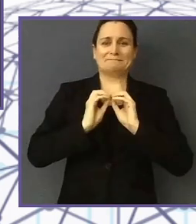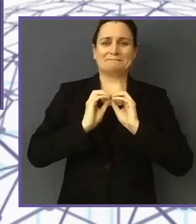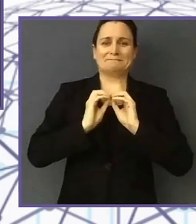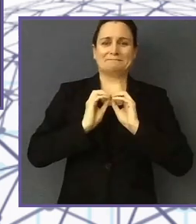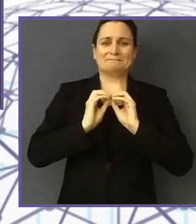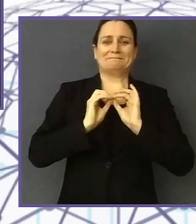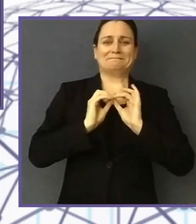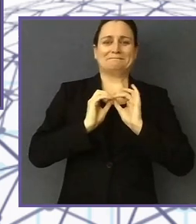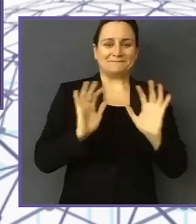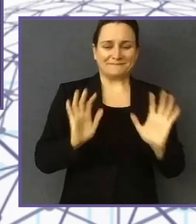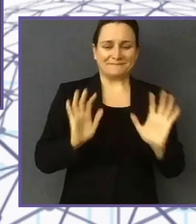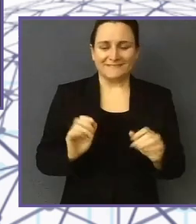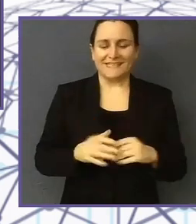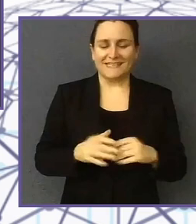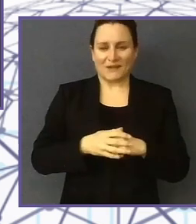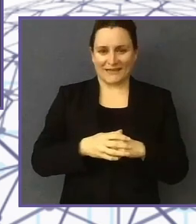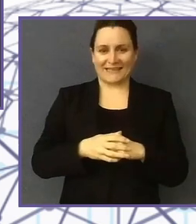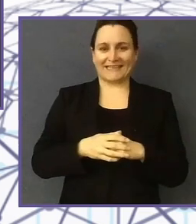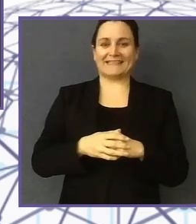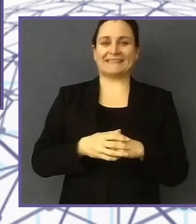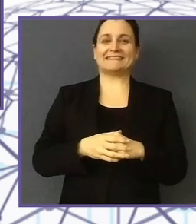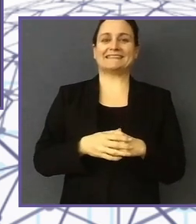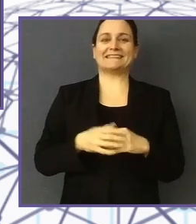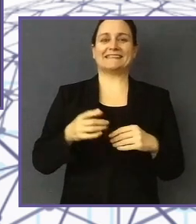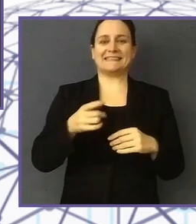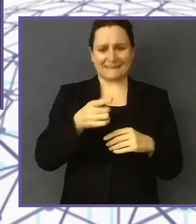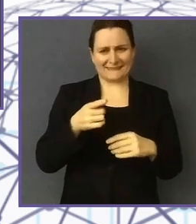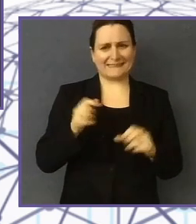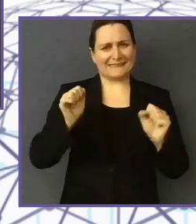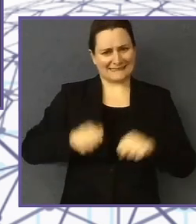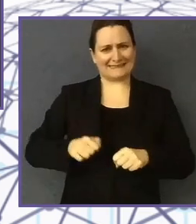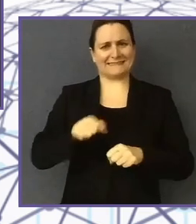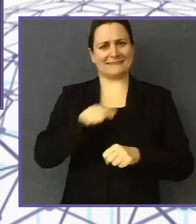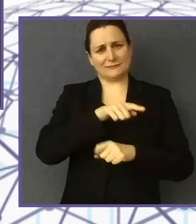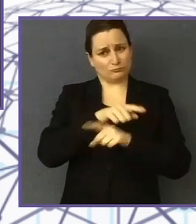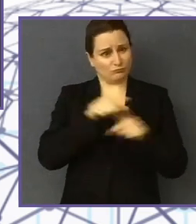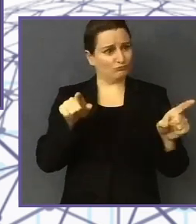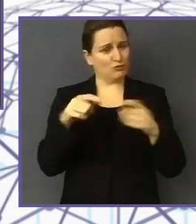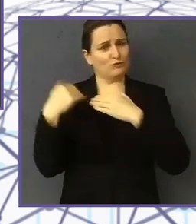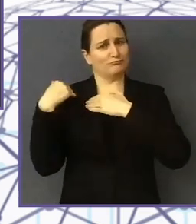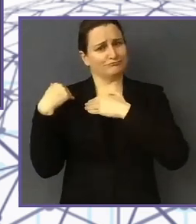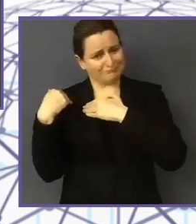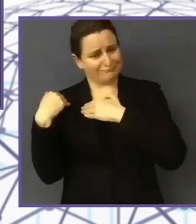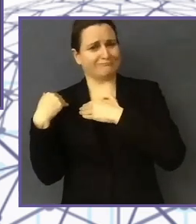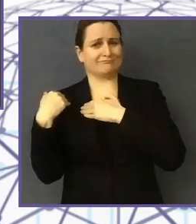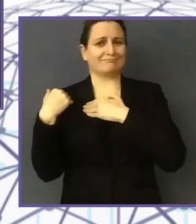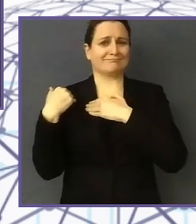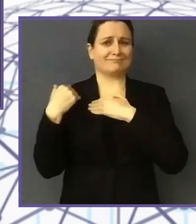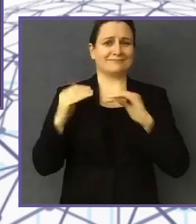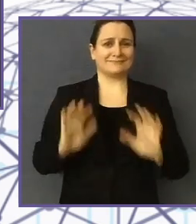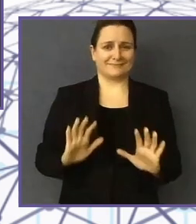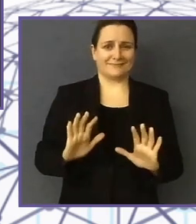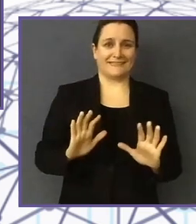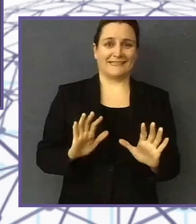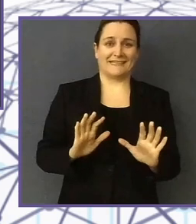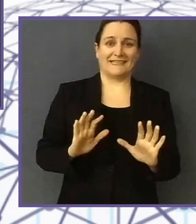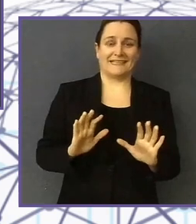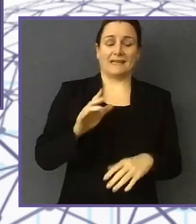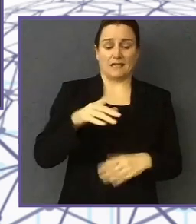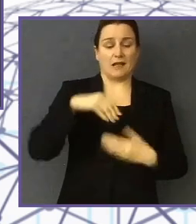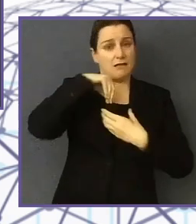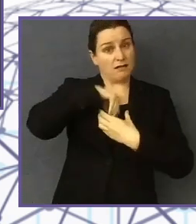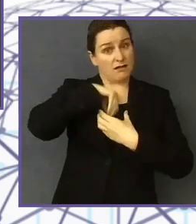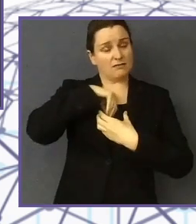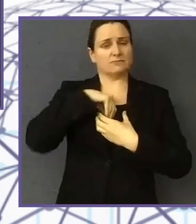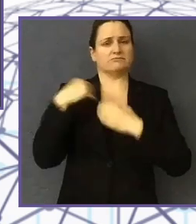Be better. Be more tiggy. You have an obligation. If that's not enough for you, the moral obligation, people